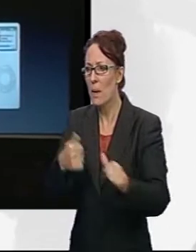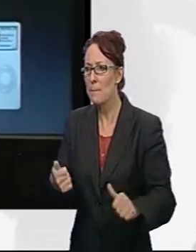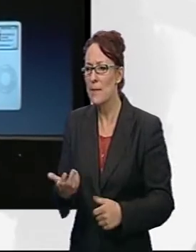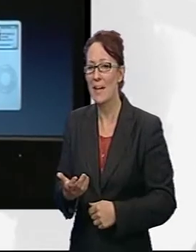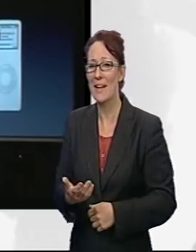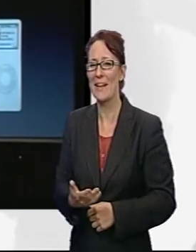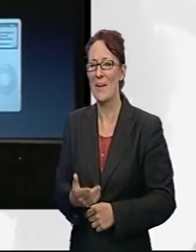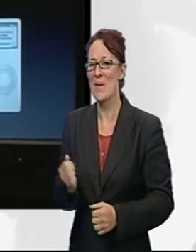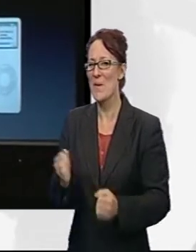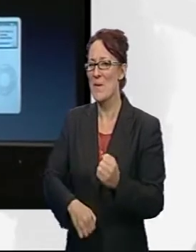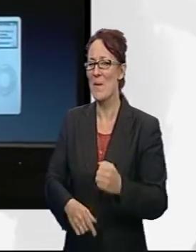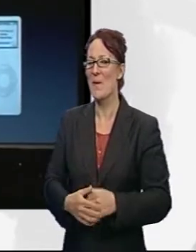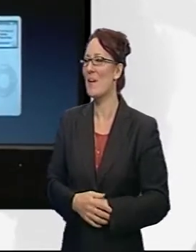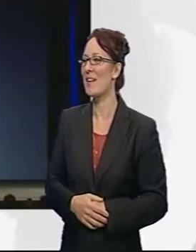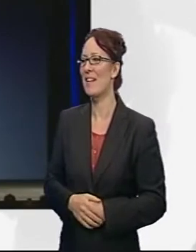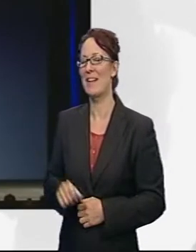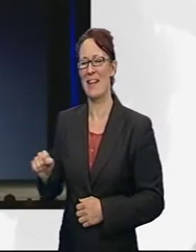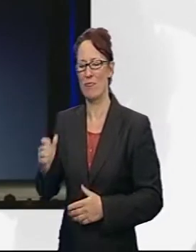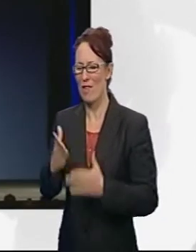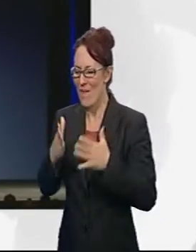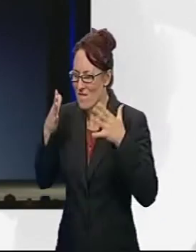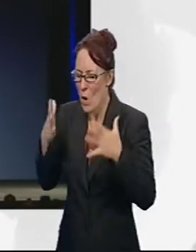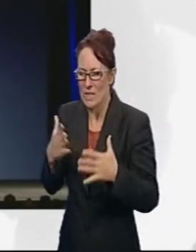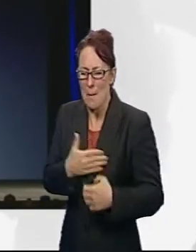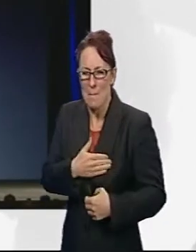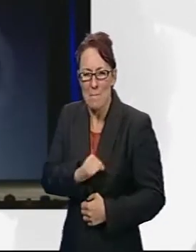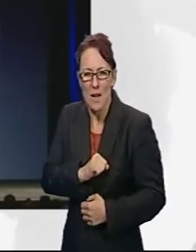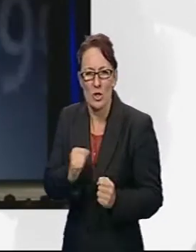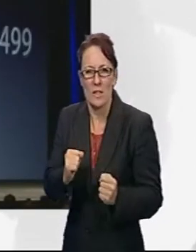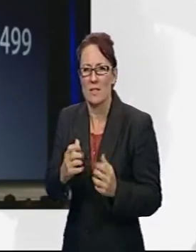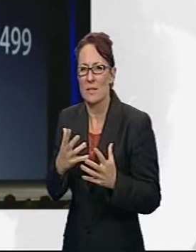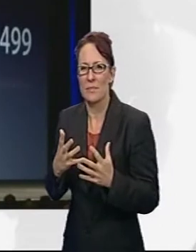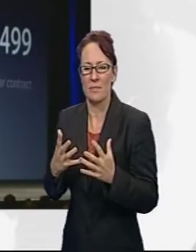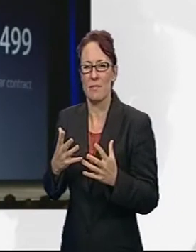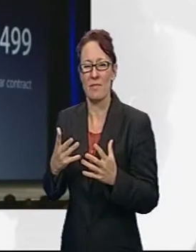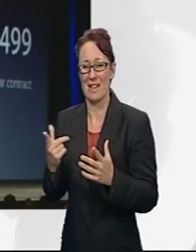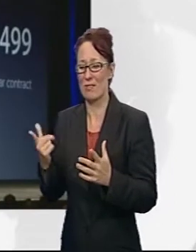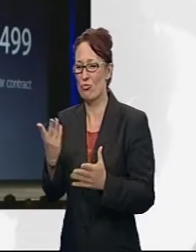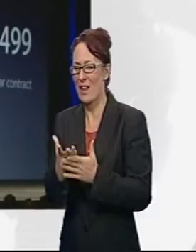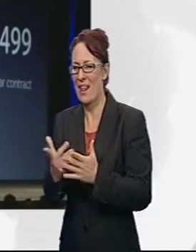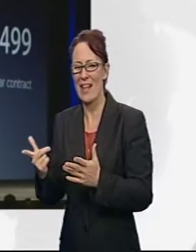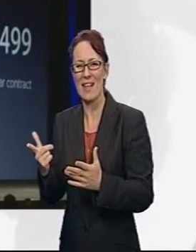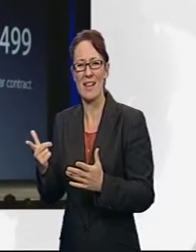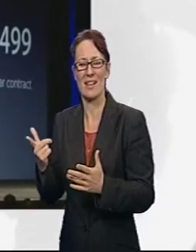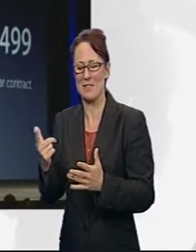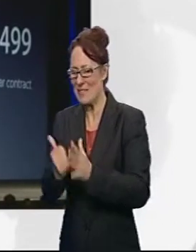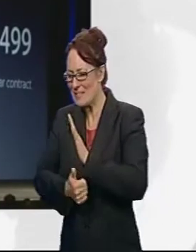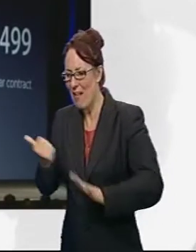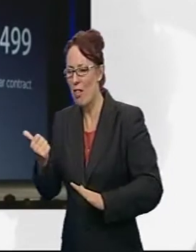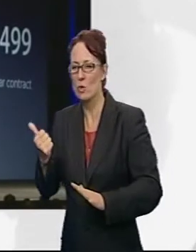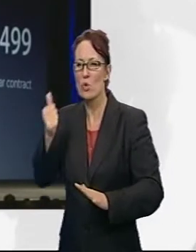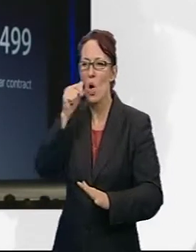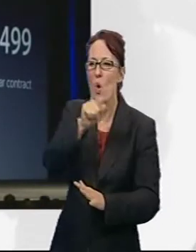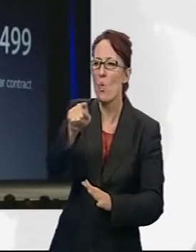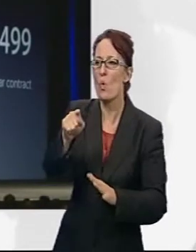it was that incredible focus and that gift for knowing what people wanted from products before they did for